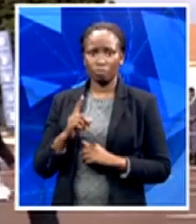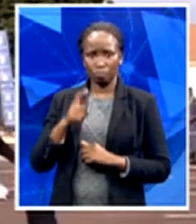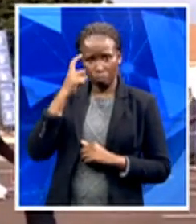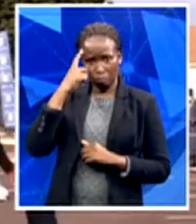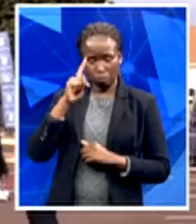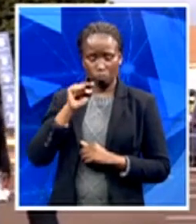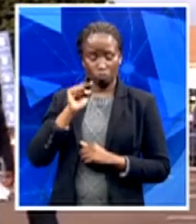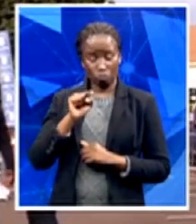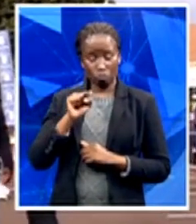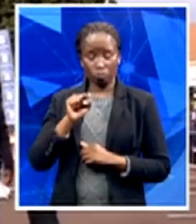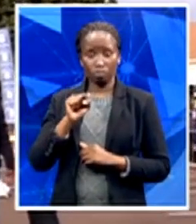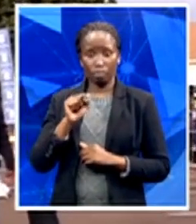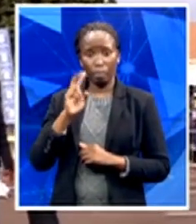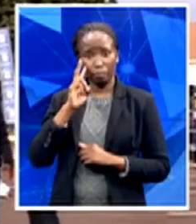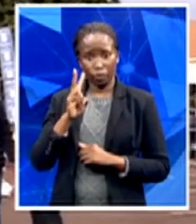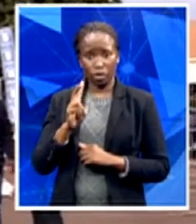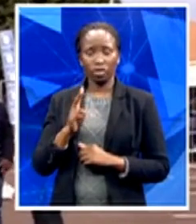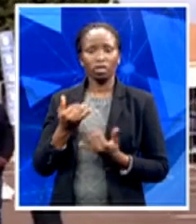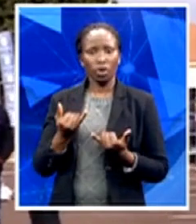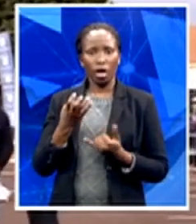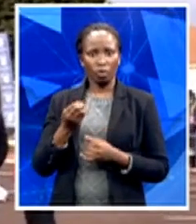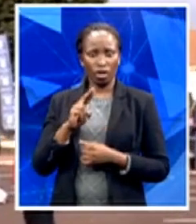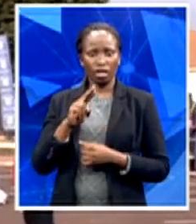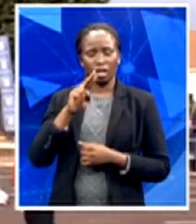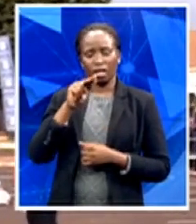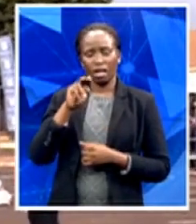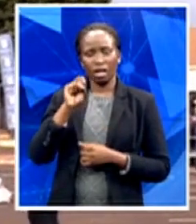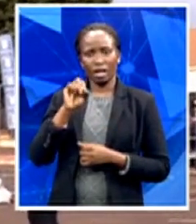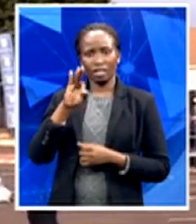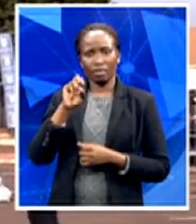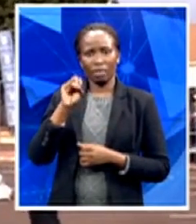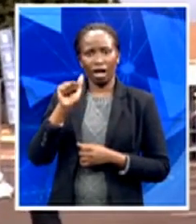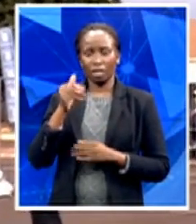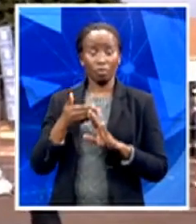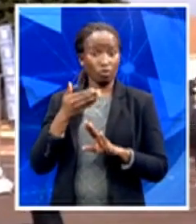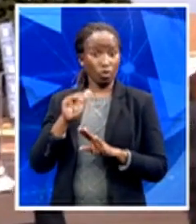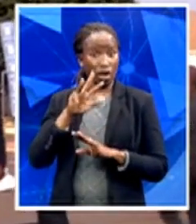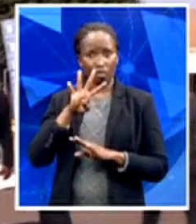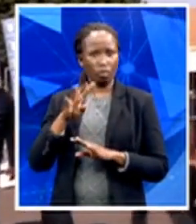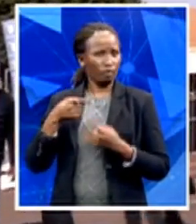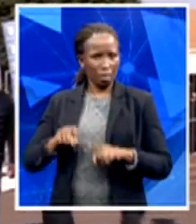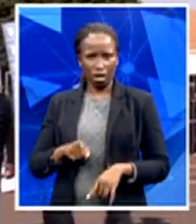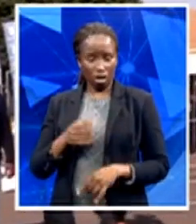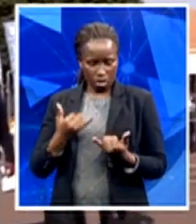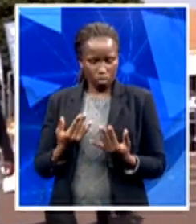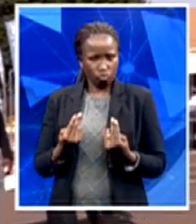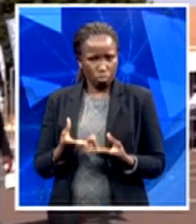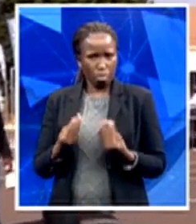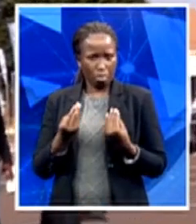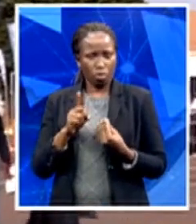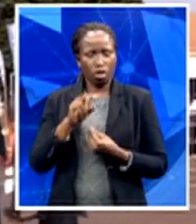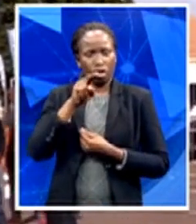to talk about before 1994. You have NASFAS today. You have the majority of needy